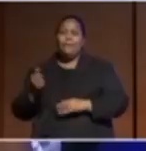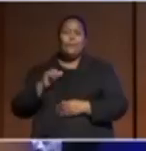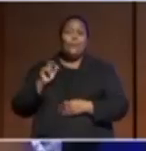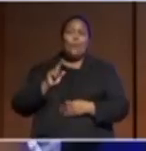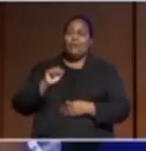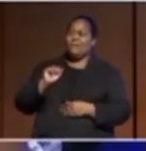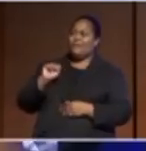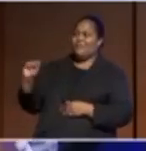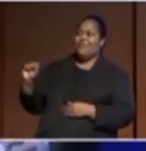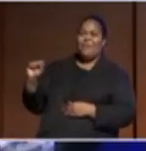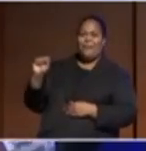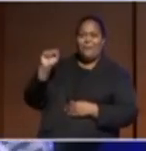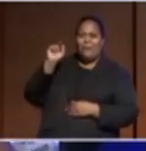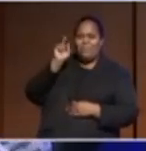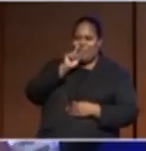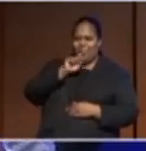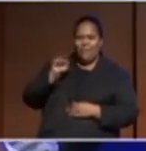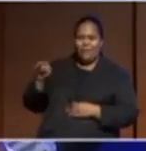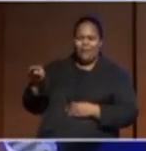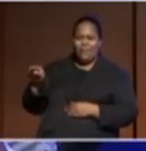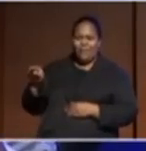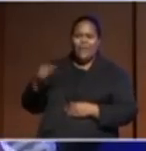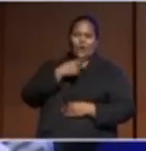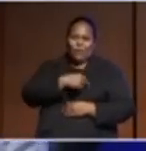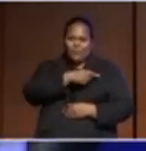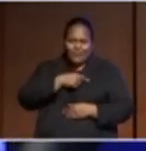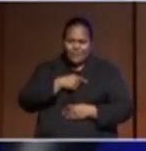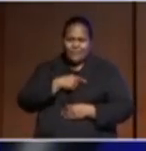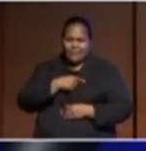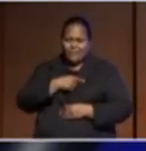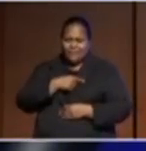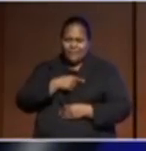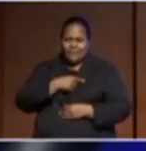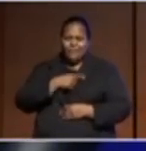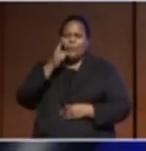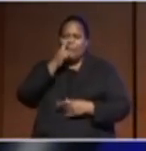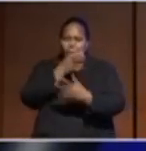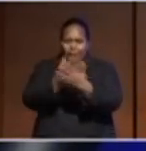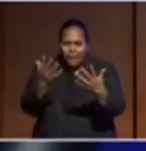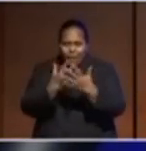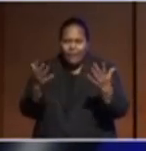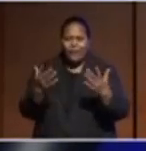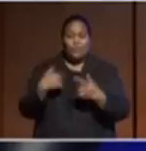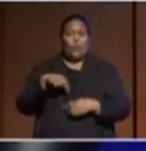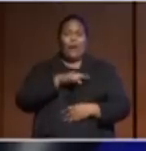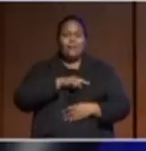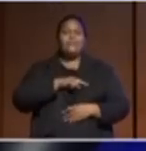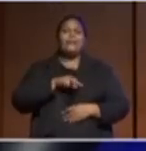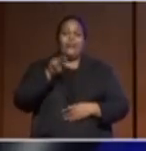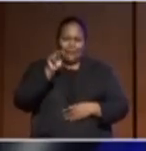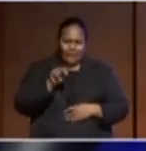those people had committed to each other. That this is how we were going to establish a country